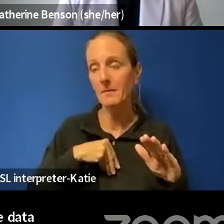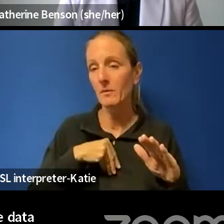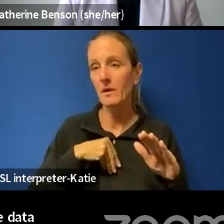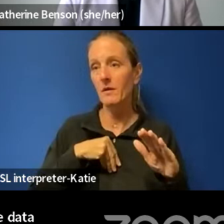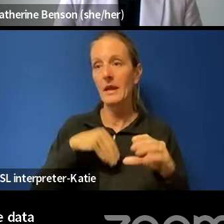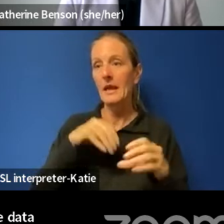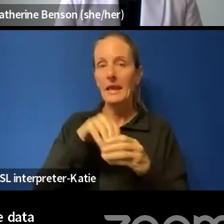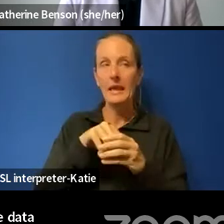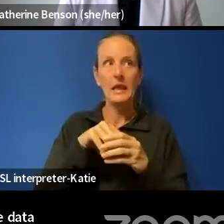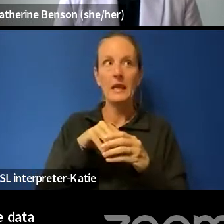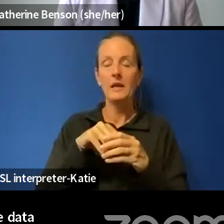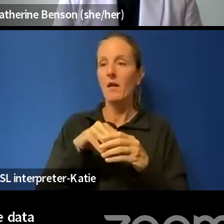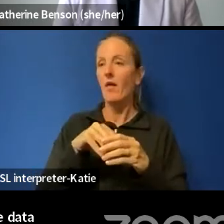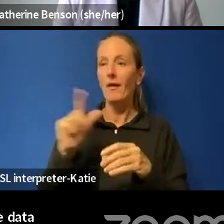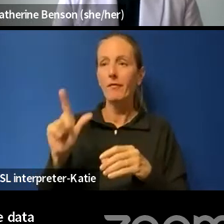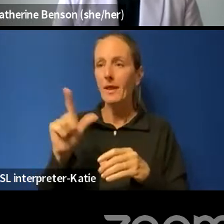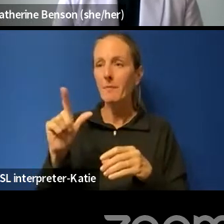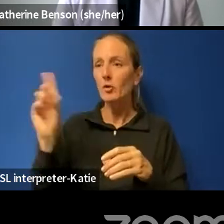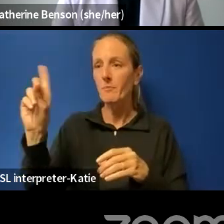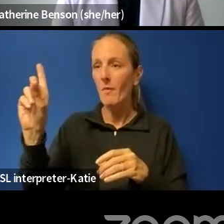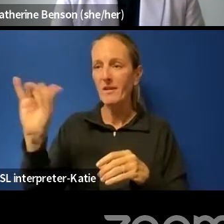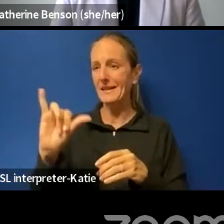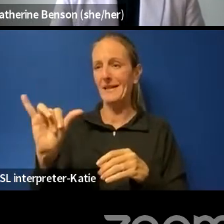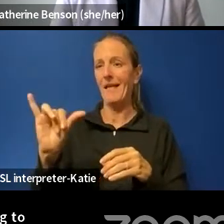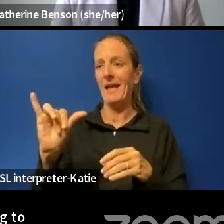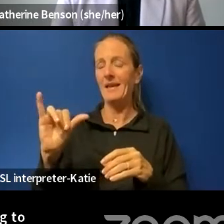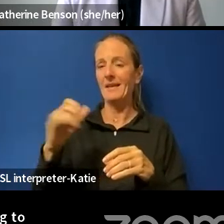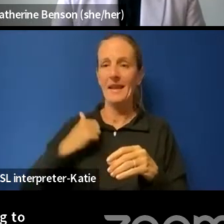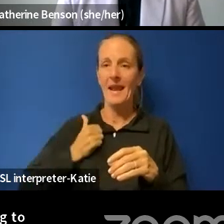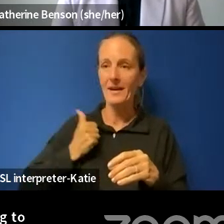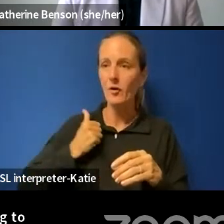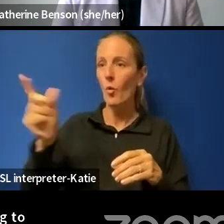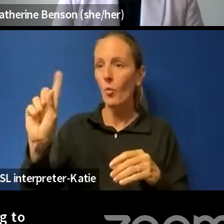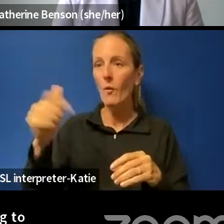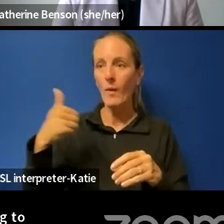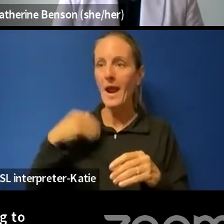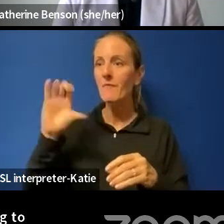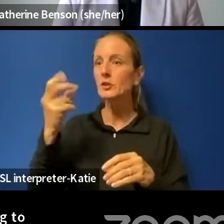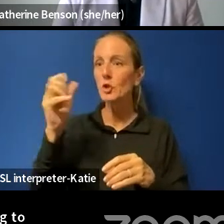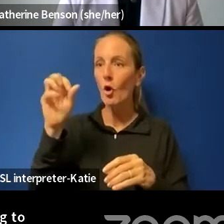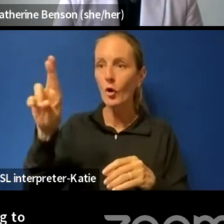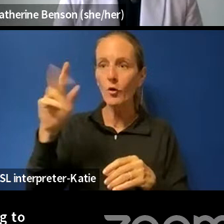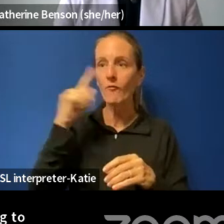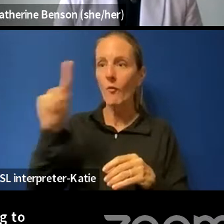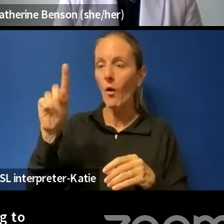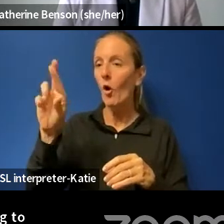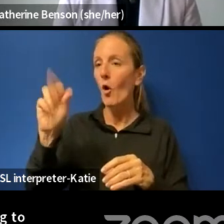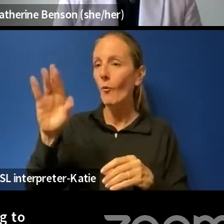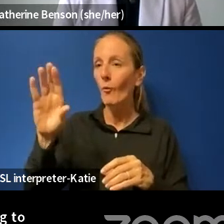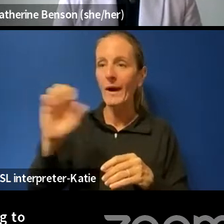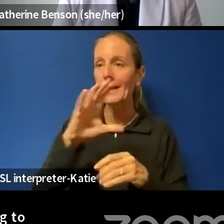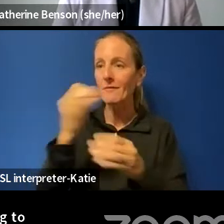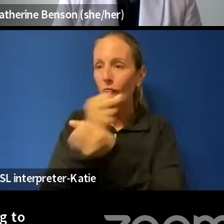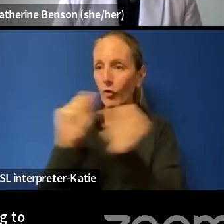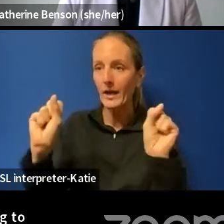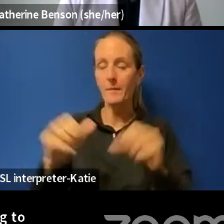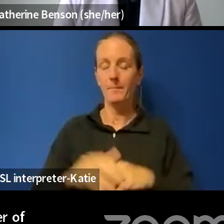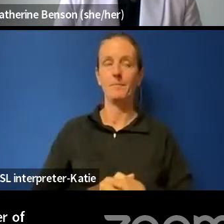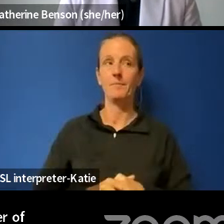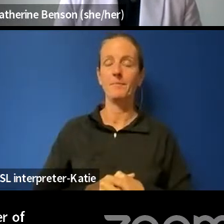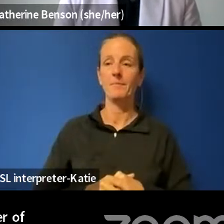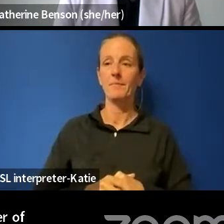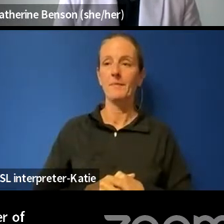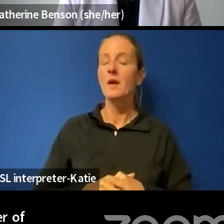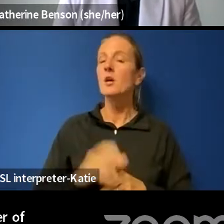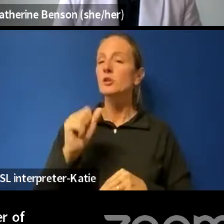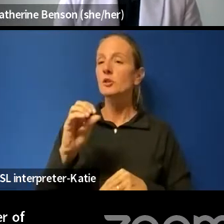democracy like Canada, where we have a charter of rights and freedoms. Now, the thing about a